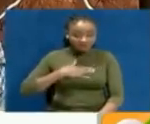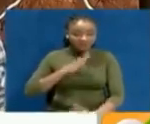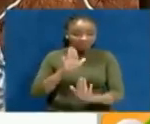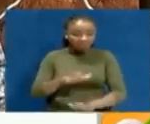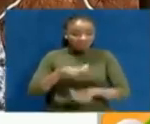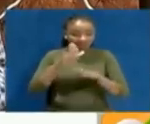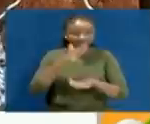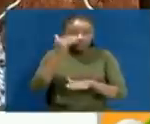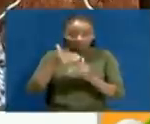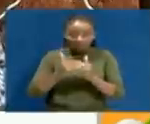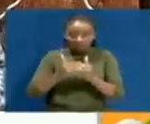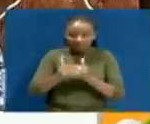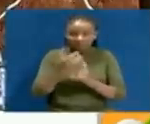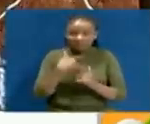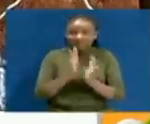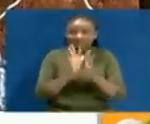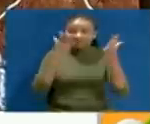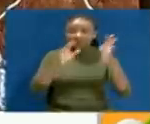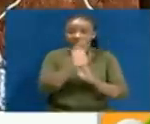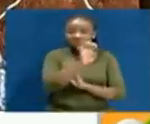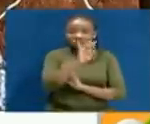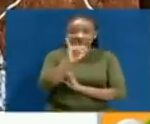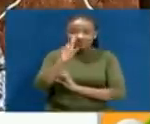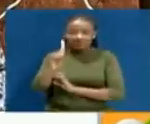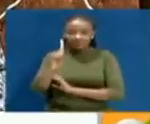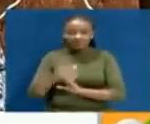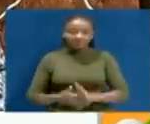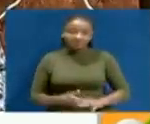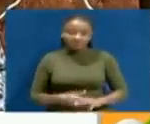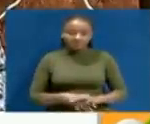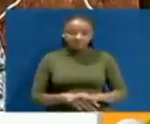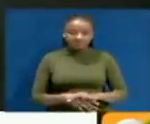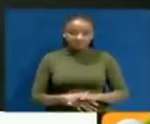celebrations later this week. Dokus Wangira has more.